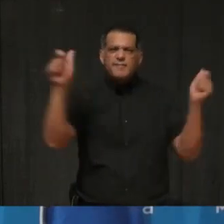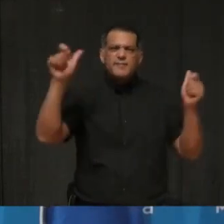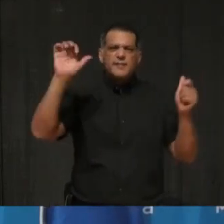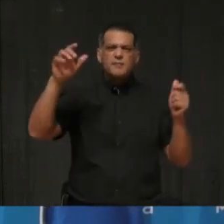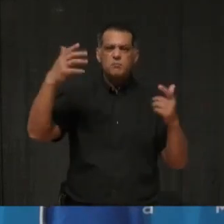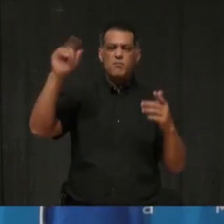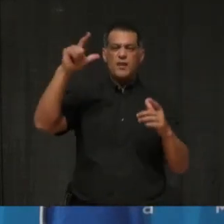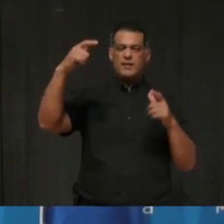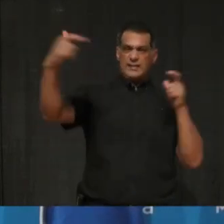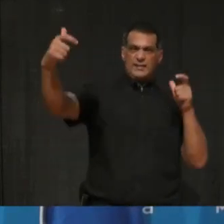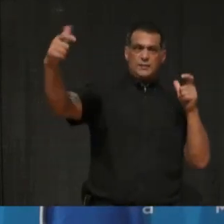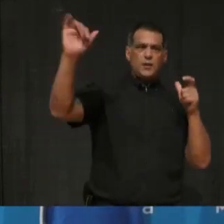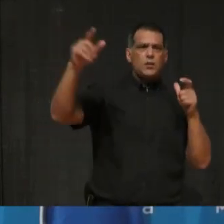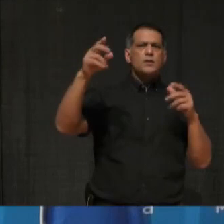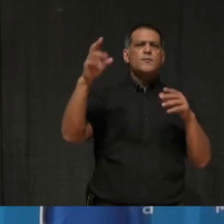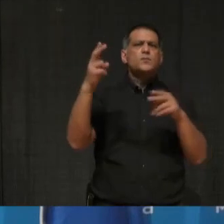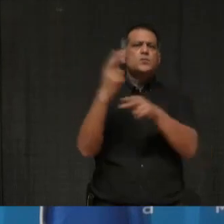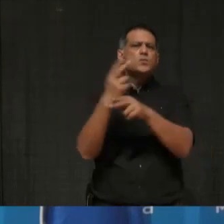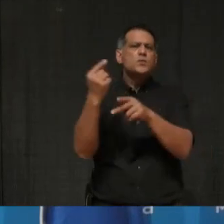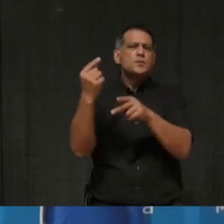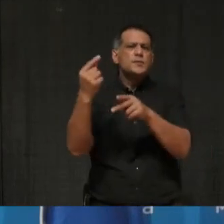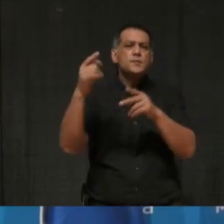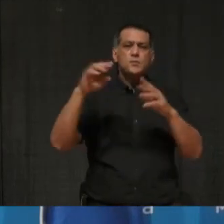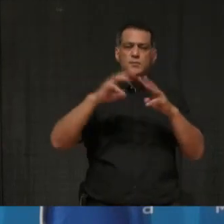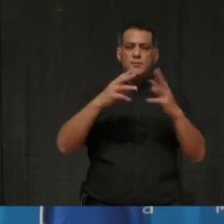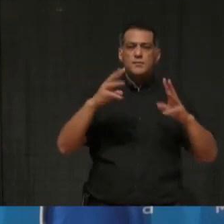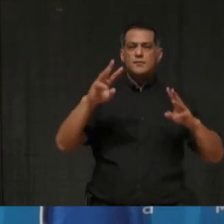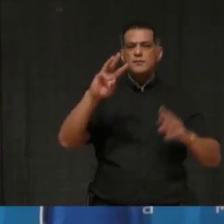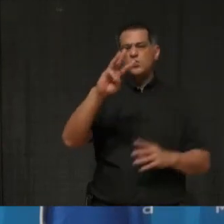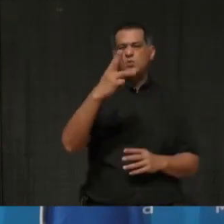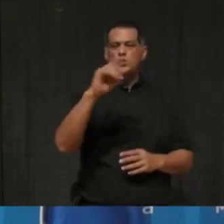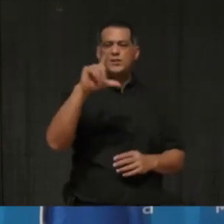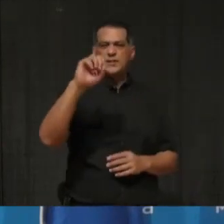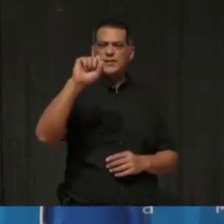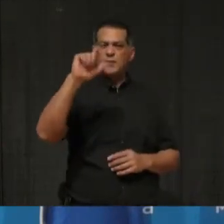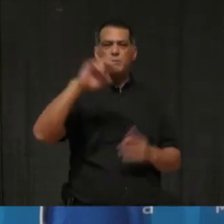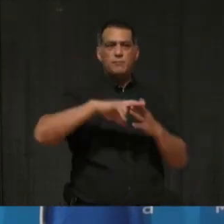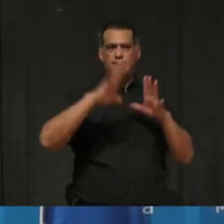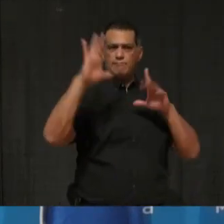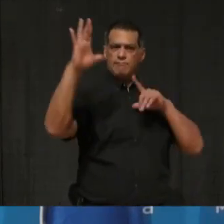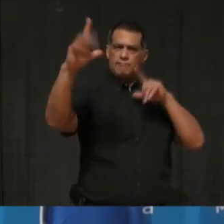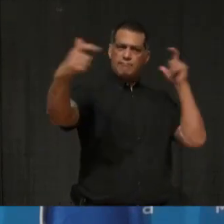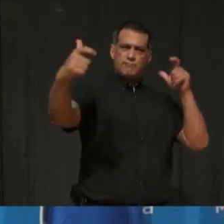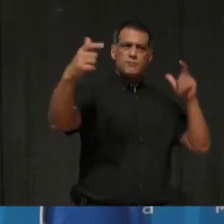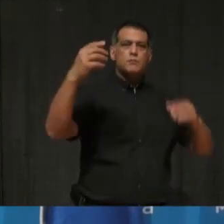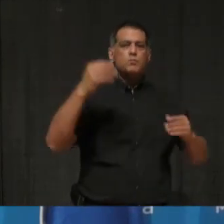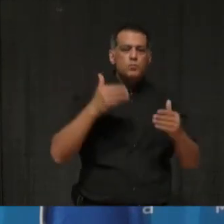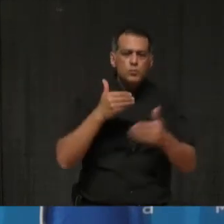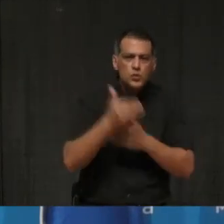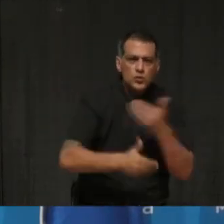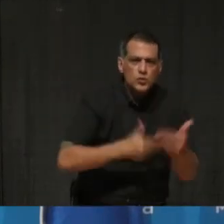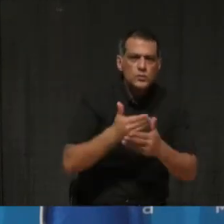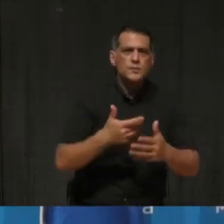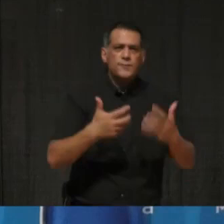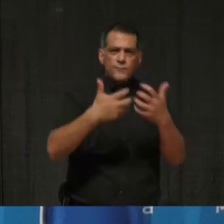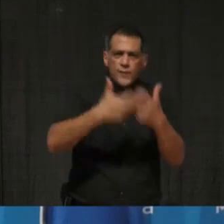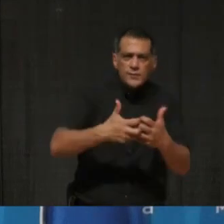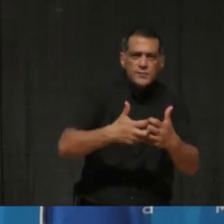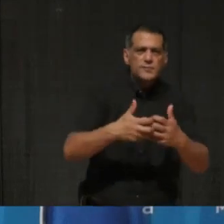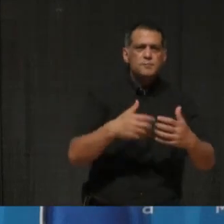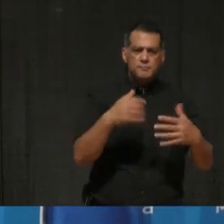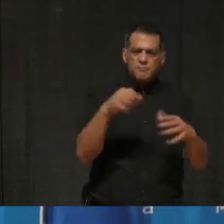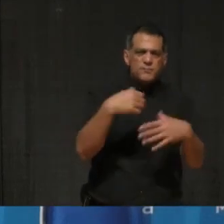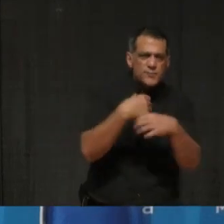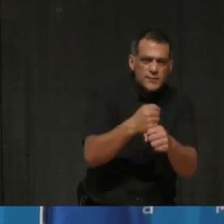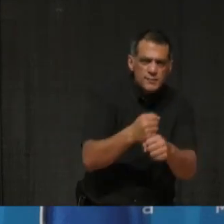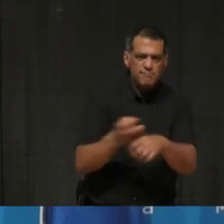places of, uh, employment, uh, warehouses, processing plants, food processing plants, manufacturing sites. I think, you know, the